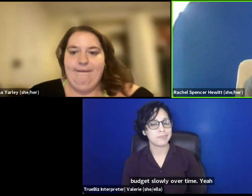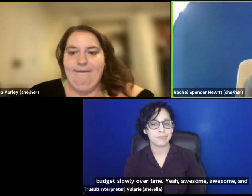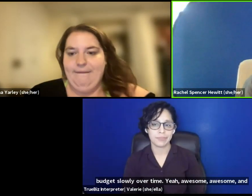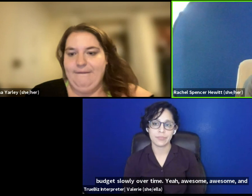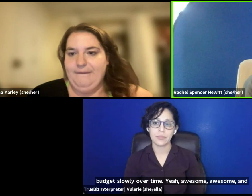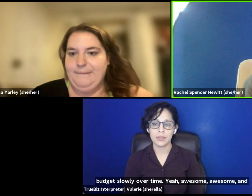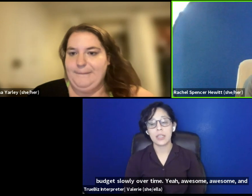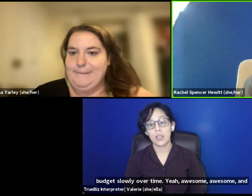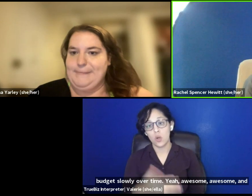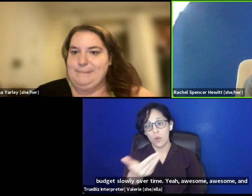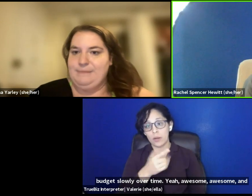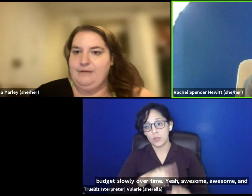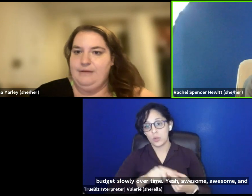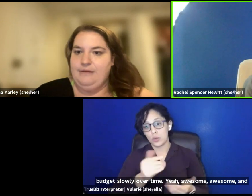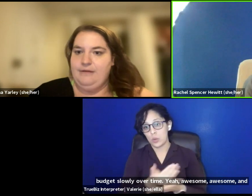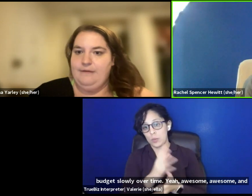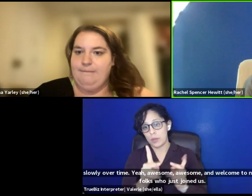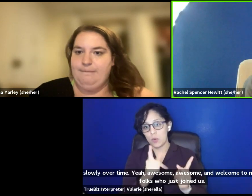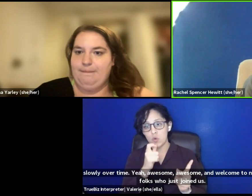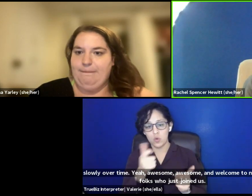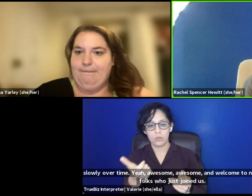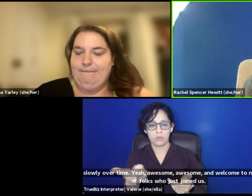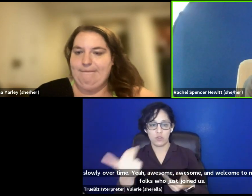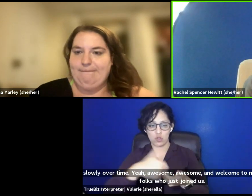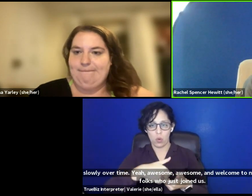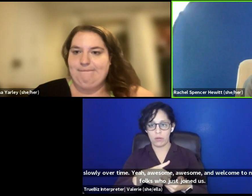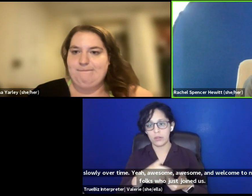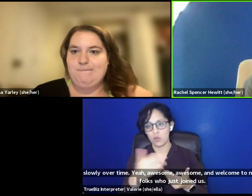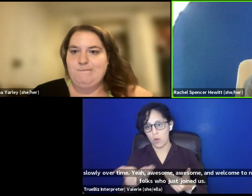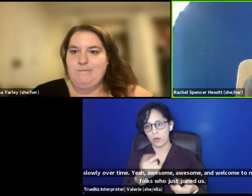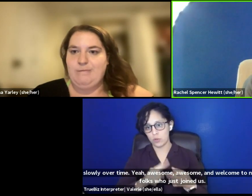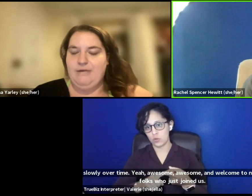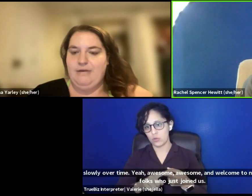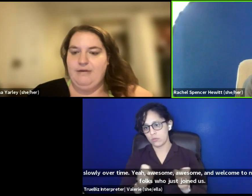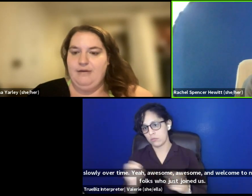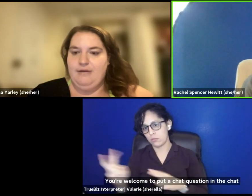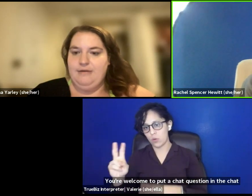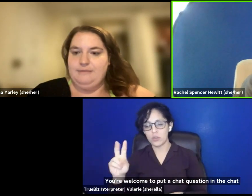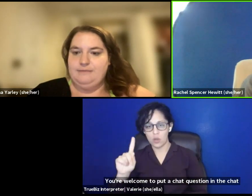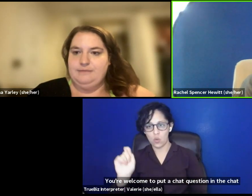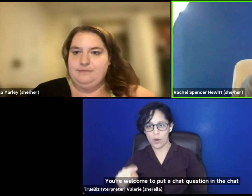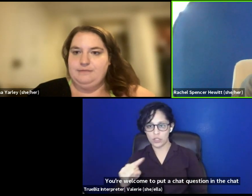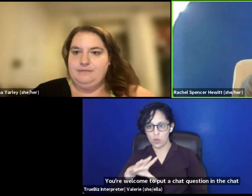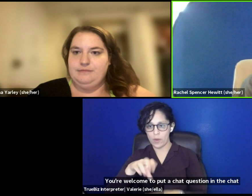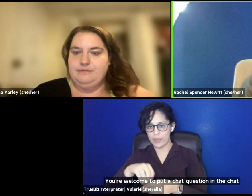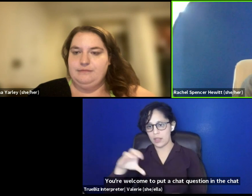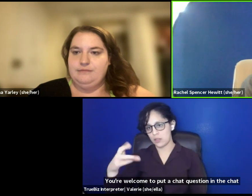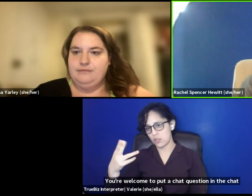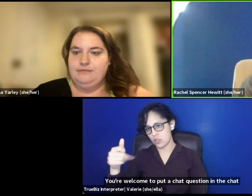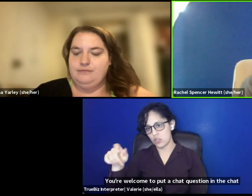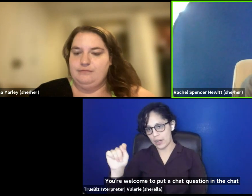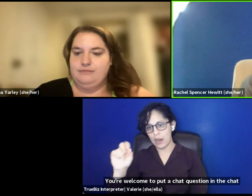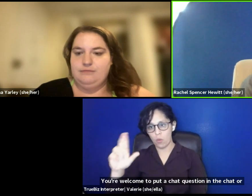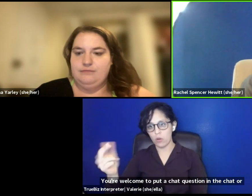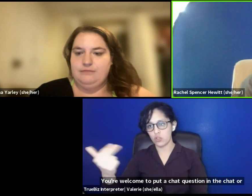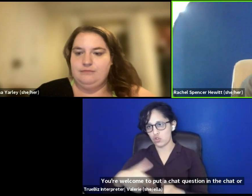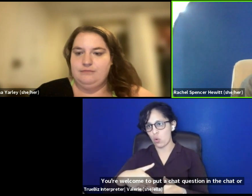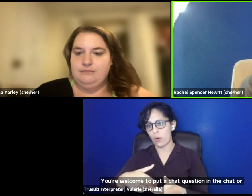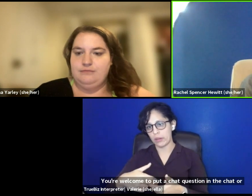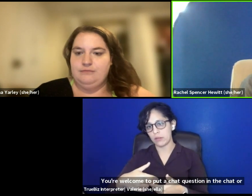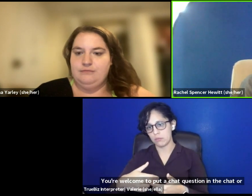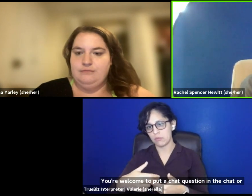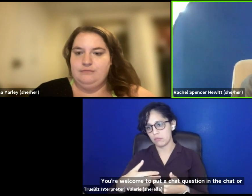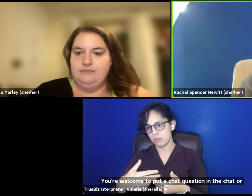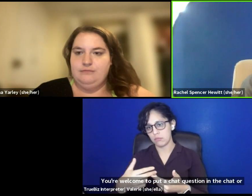new folks who just joined us. Um, you're welcome to put a chat, a question in the chat, um, or jump on screen, speak out loud.